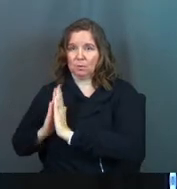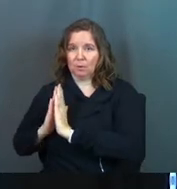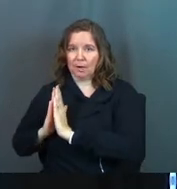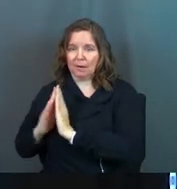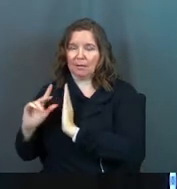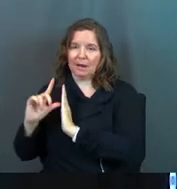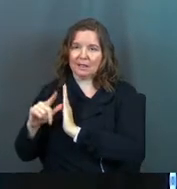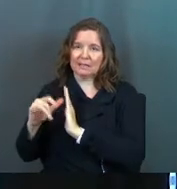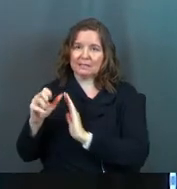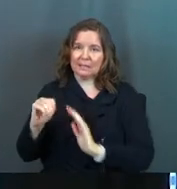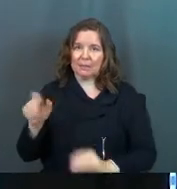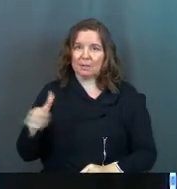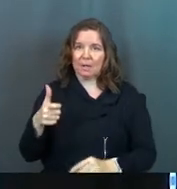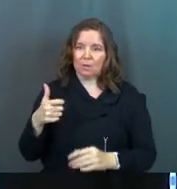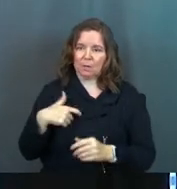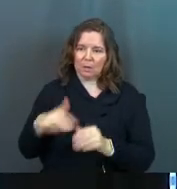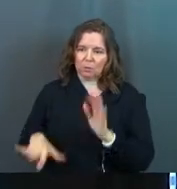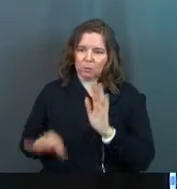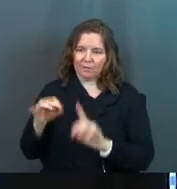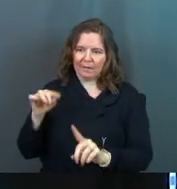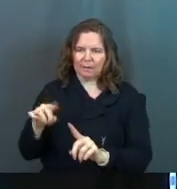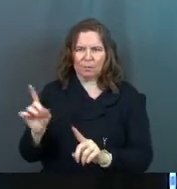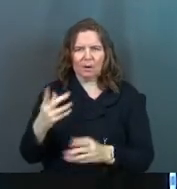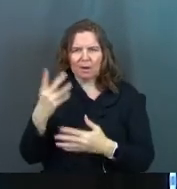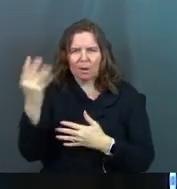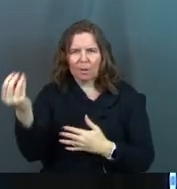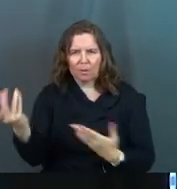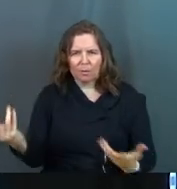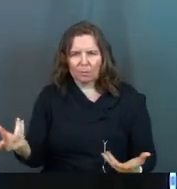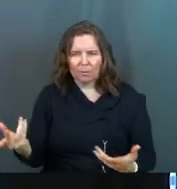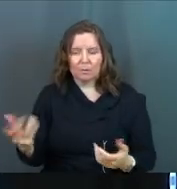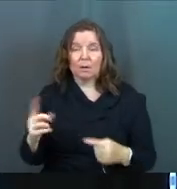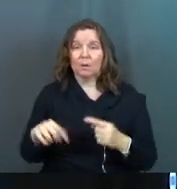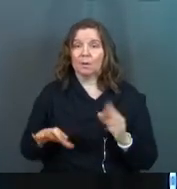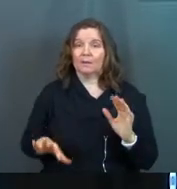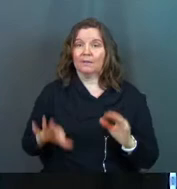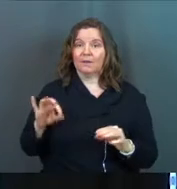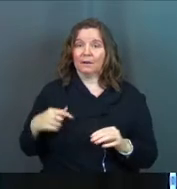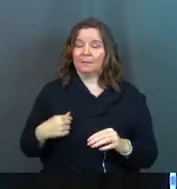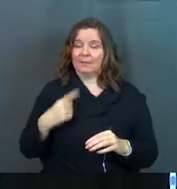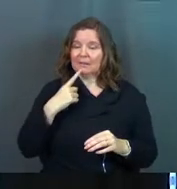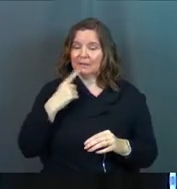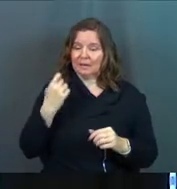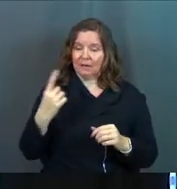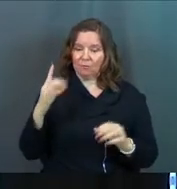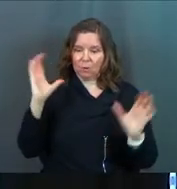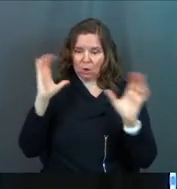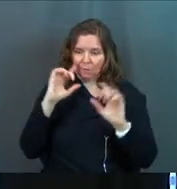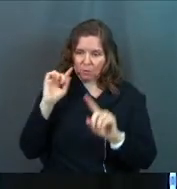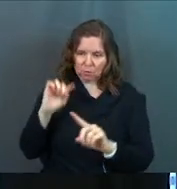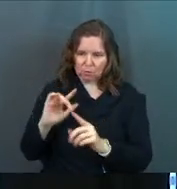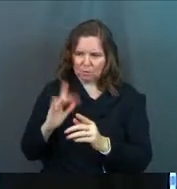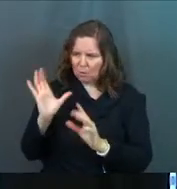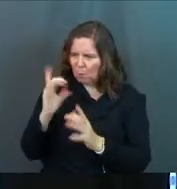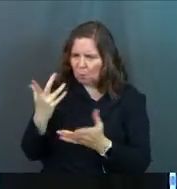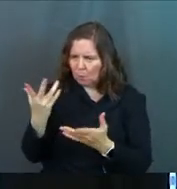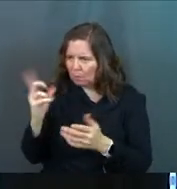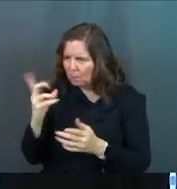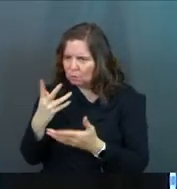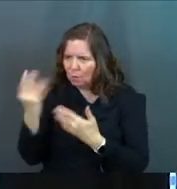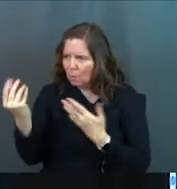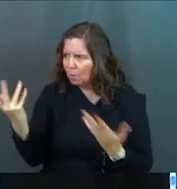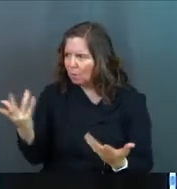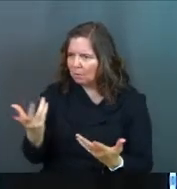And later, Simon and the others went out to find him. Where did he go? And when they found him, they said, Everyone is looking for you, Jesus. Where'd you go?